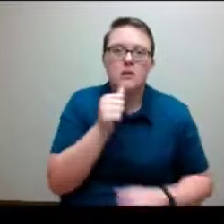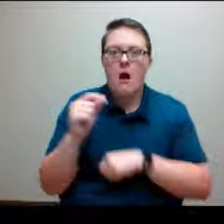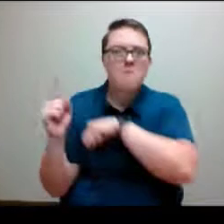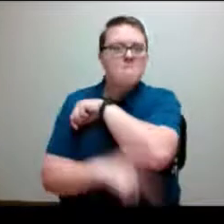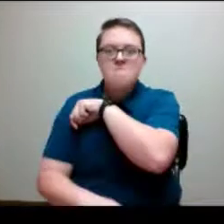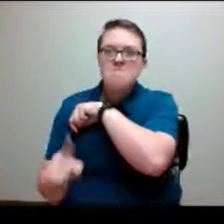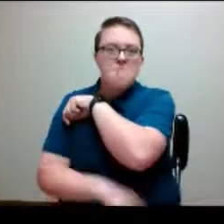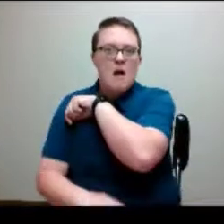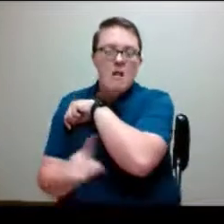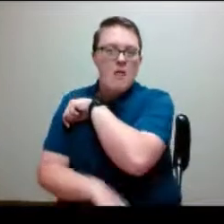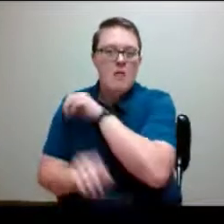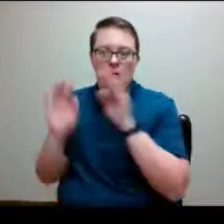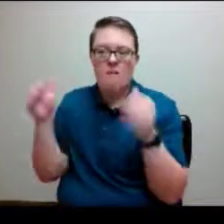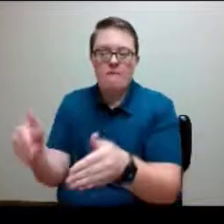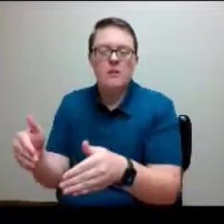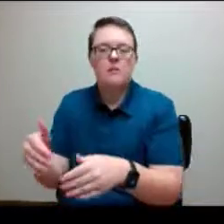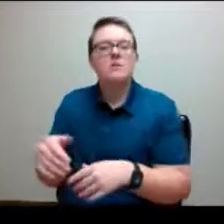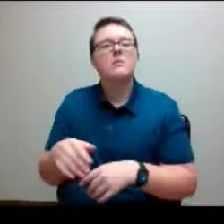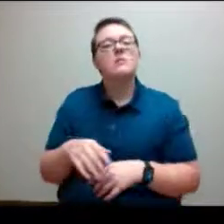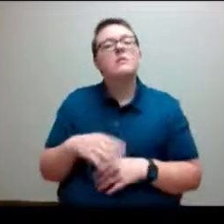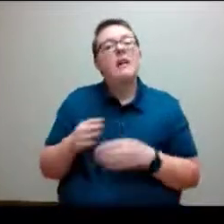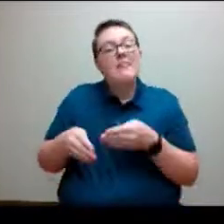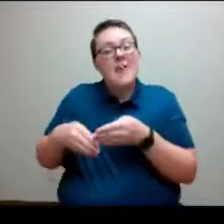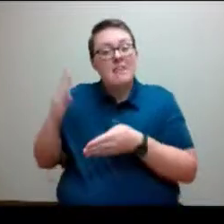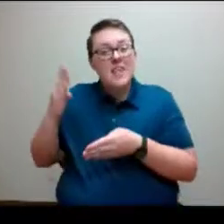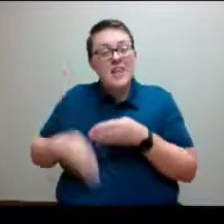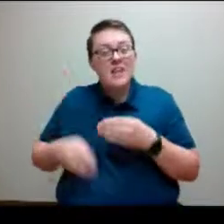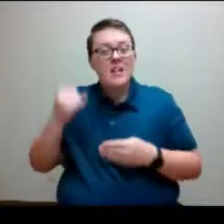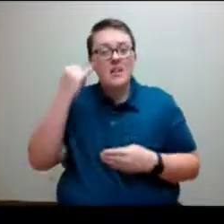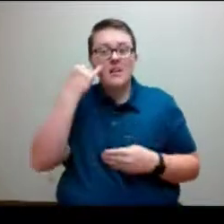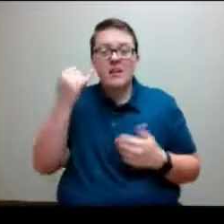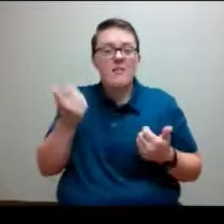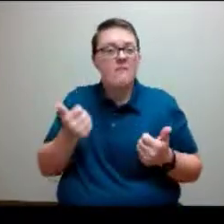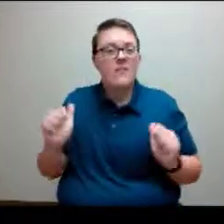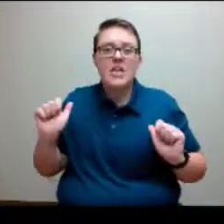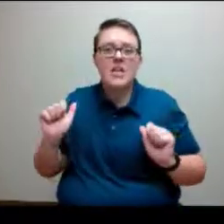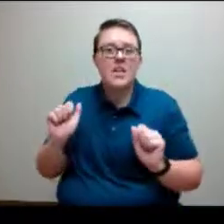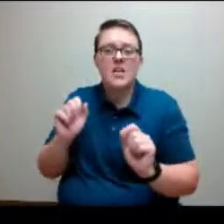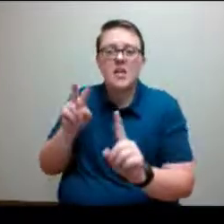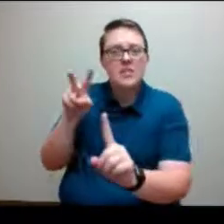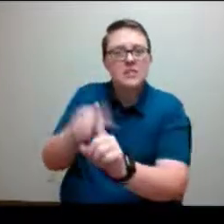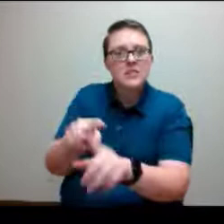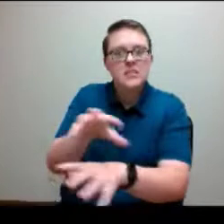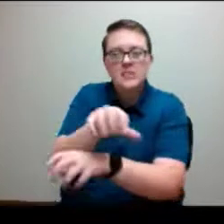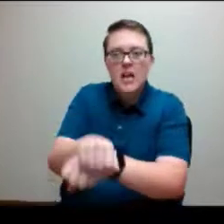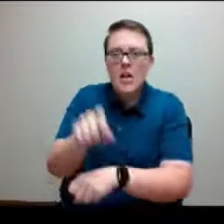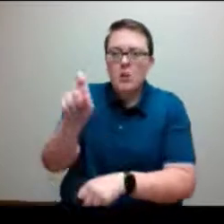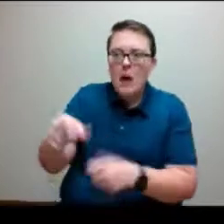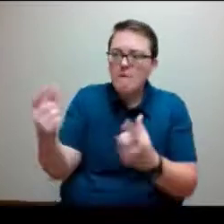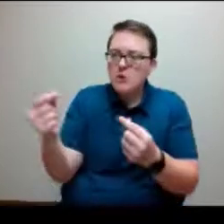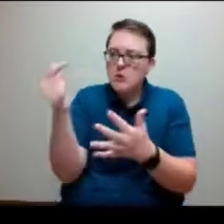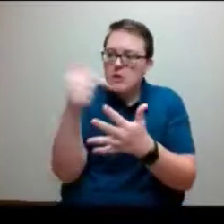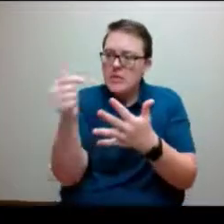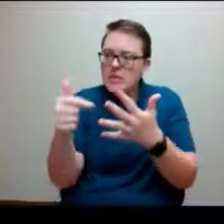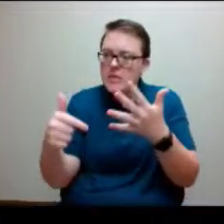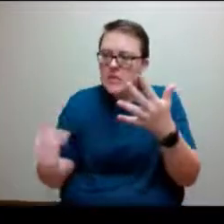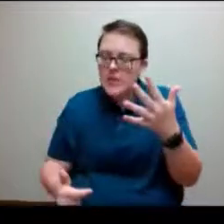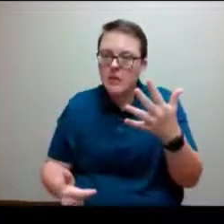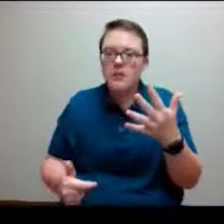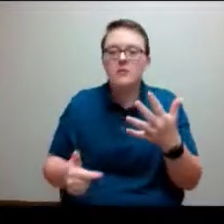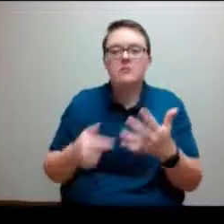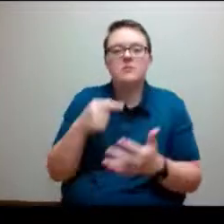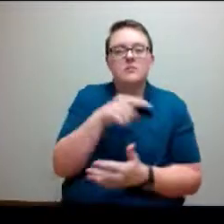end of that, they would be expected to complete any sanctions or outcomes that are assigned to them if they were not changed during the appeal